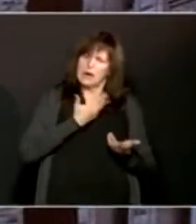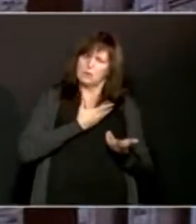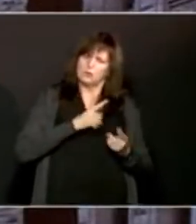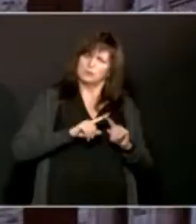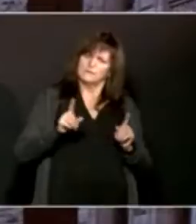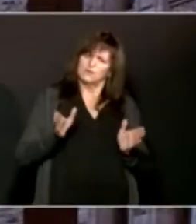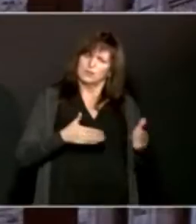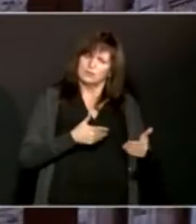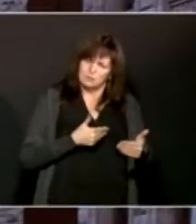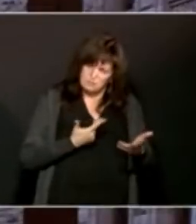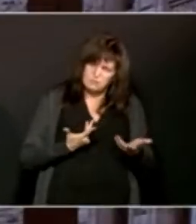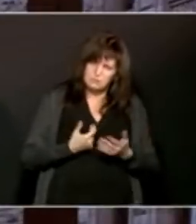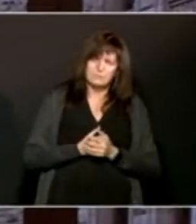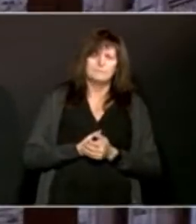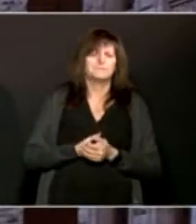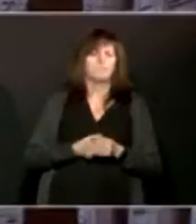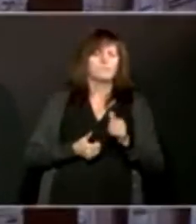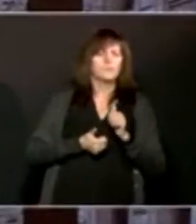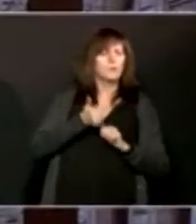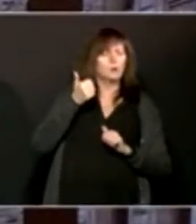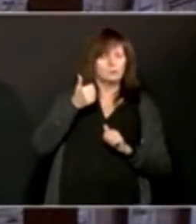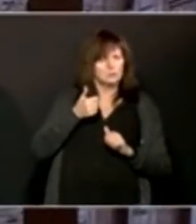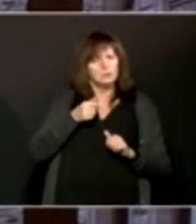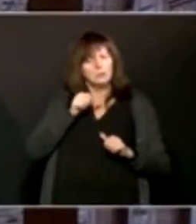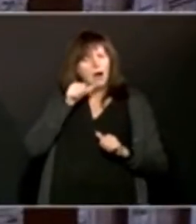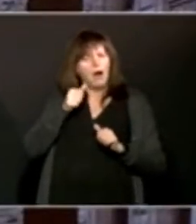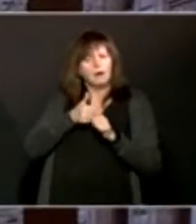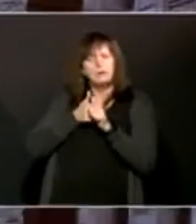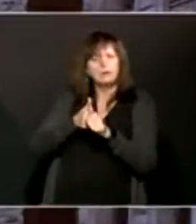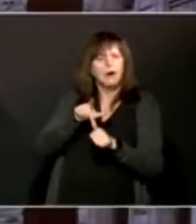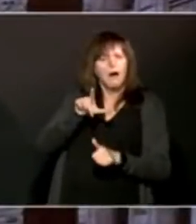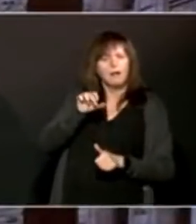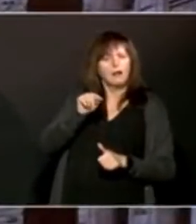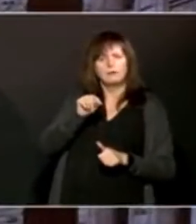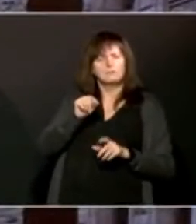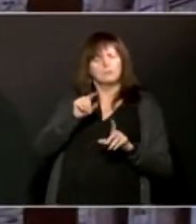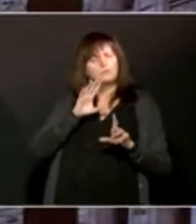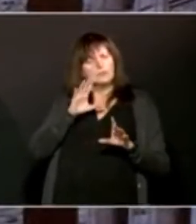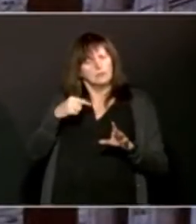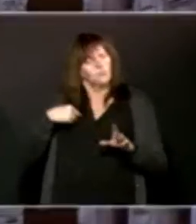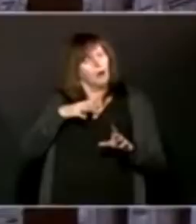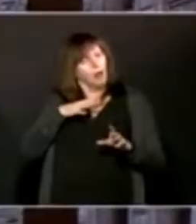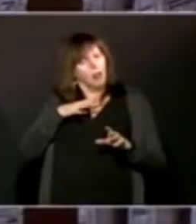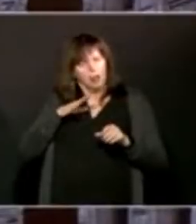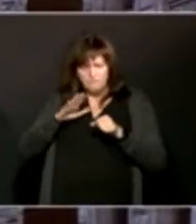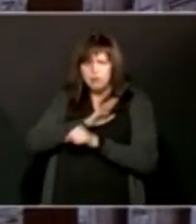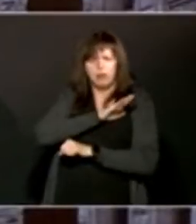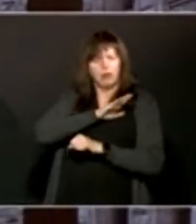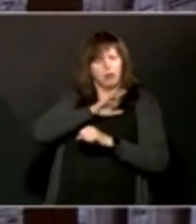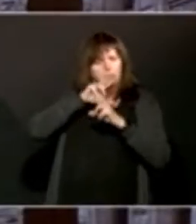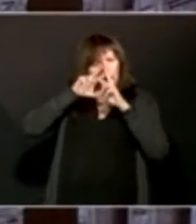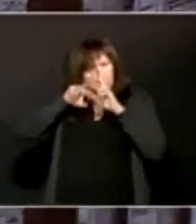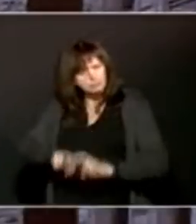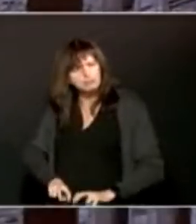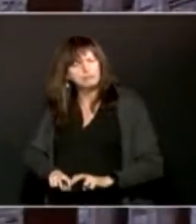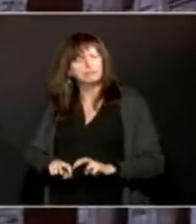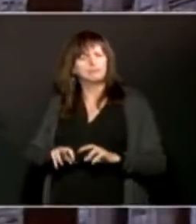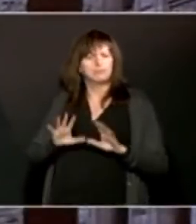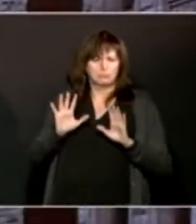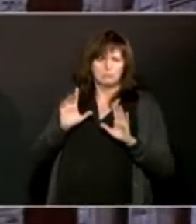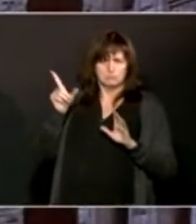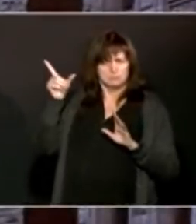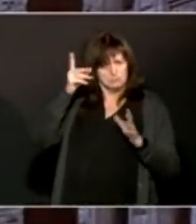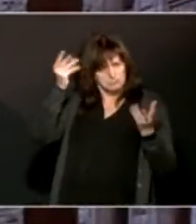but it's still better to be safe and investigate completely because as the company says, they've given over 7 million